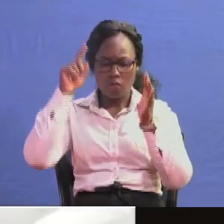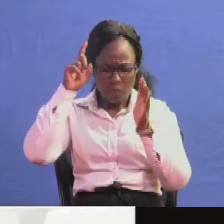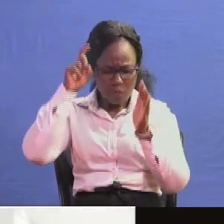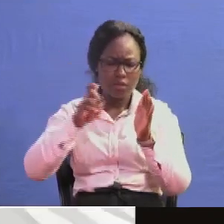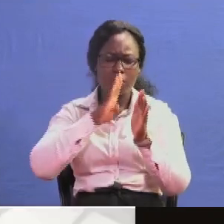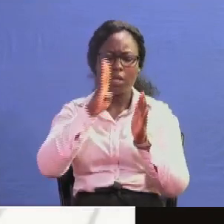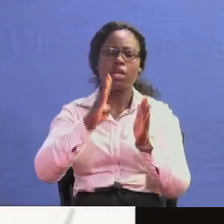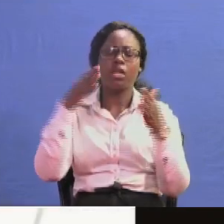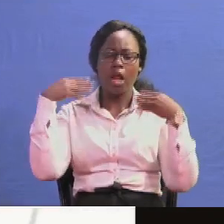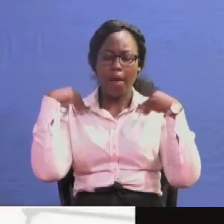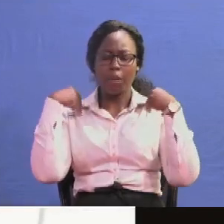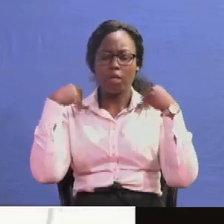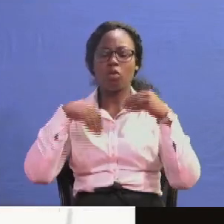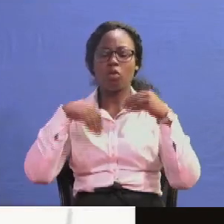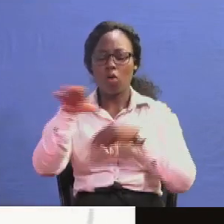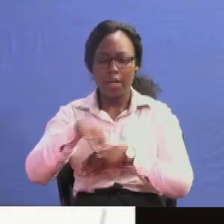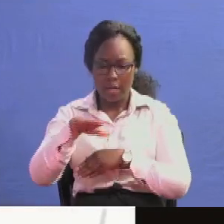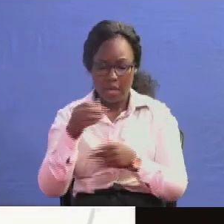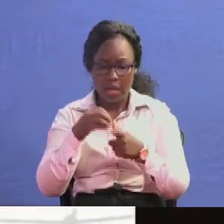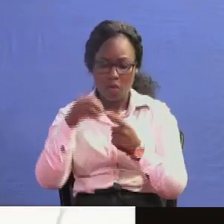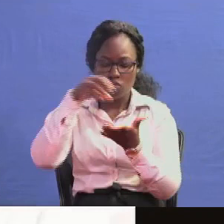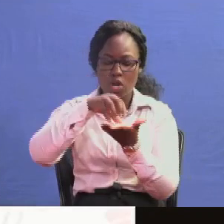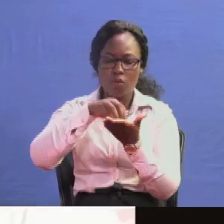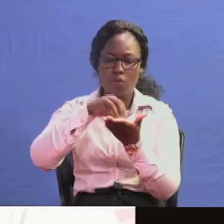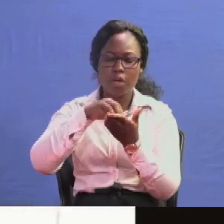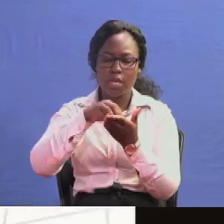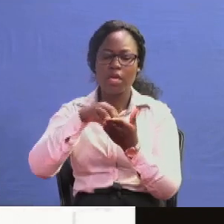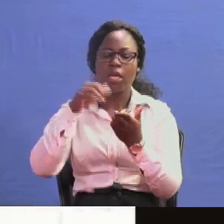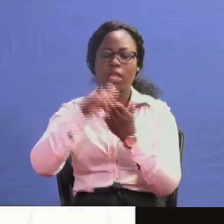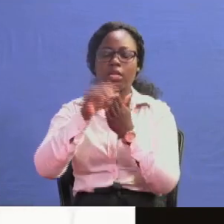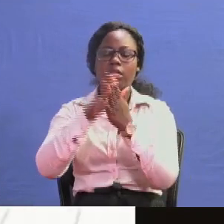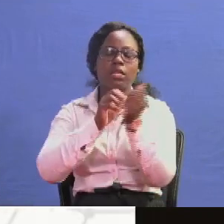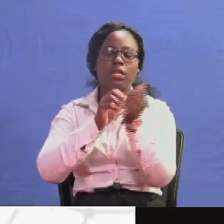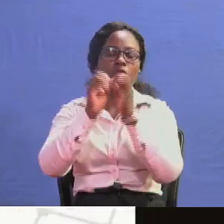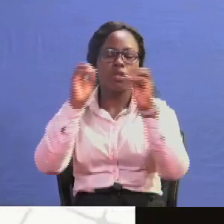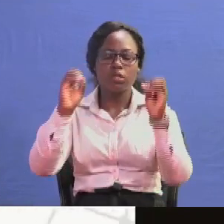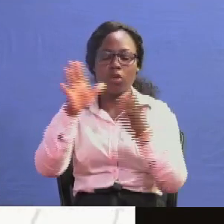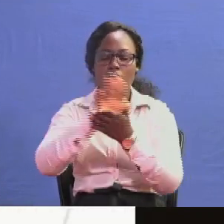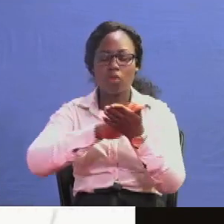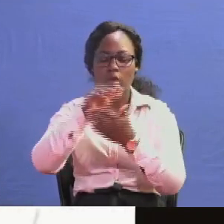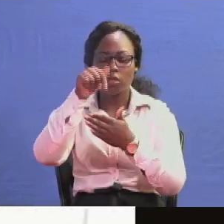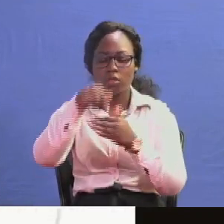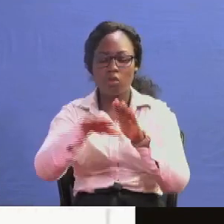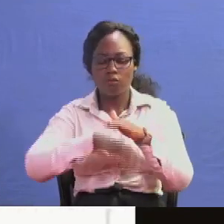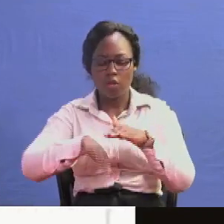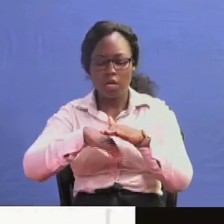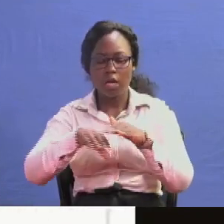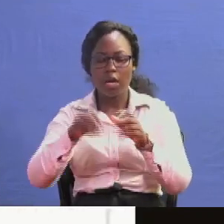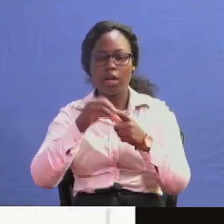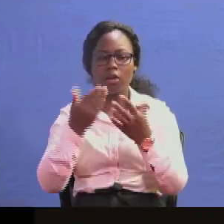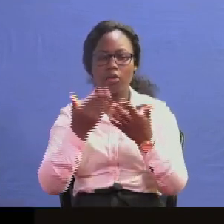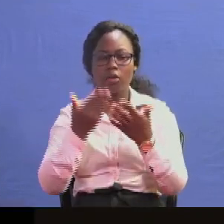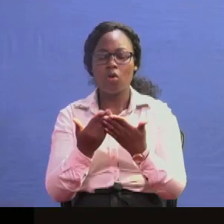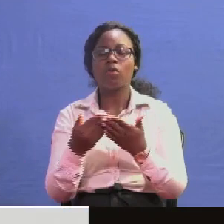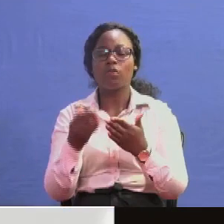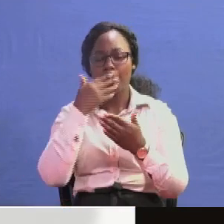uh situation in an in a manner that is not interfered with on the basis of background on the basis of race create